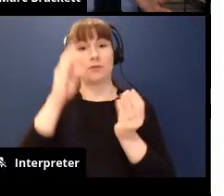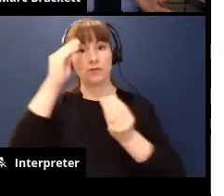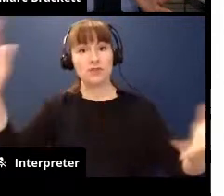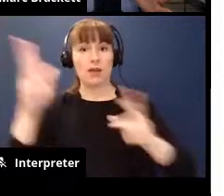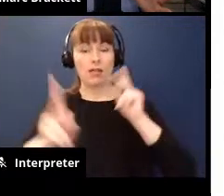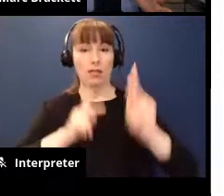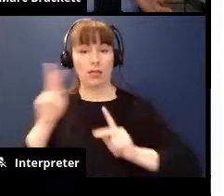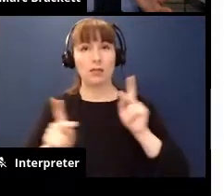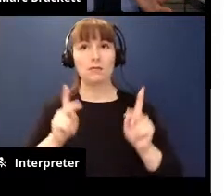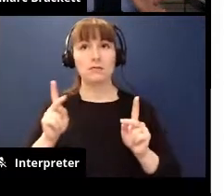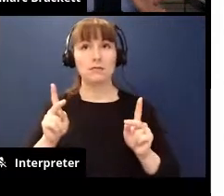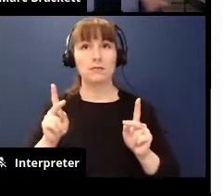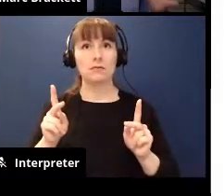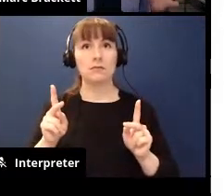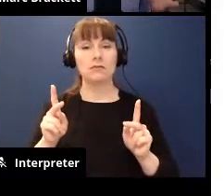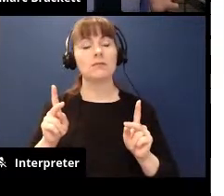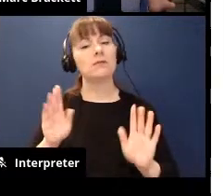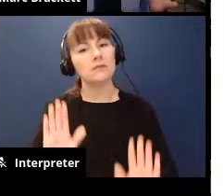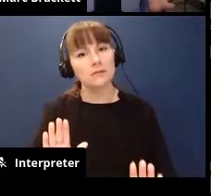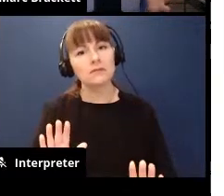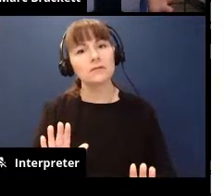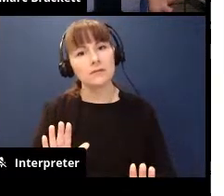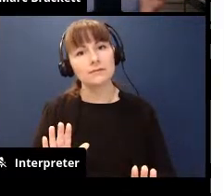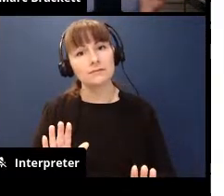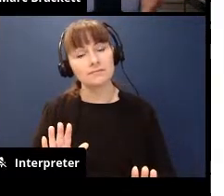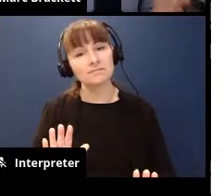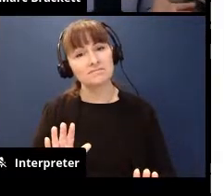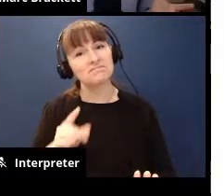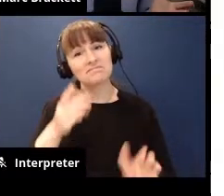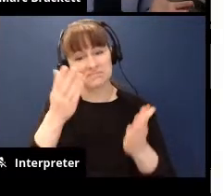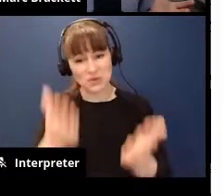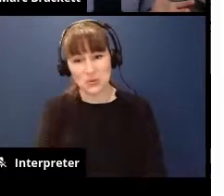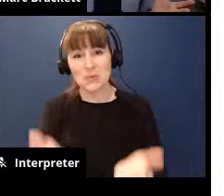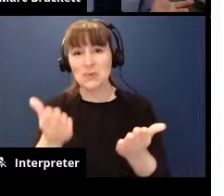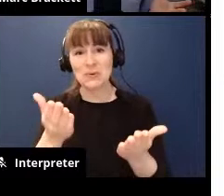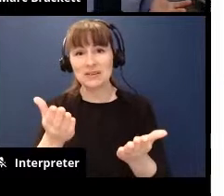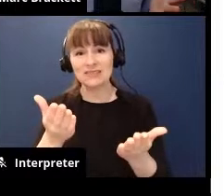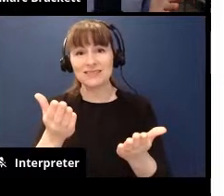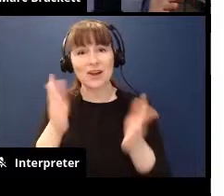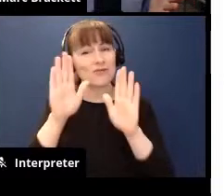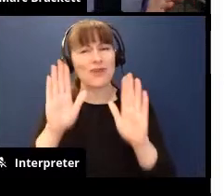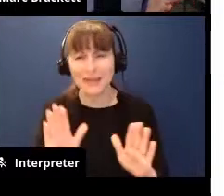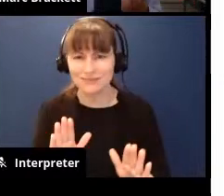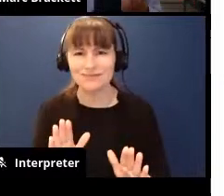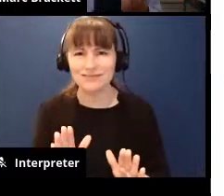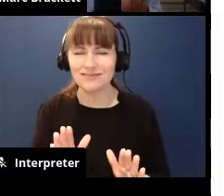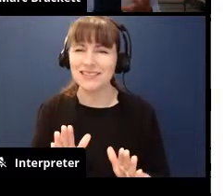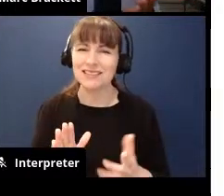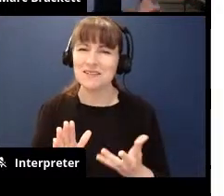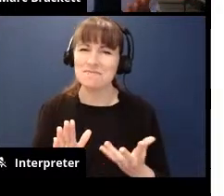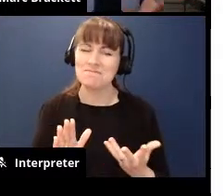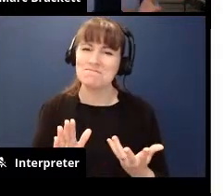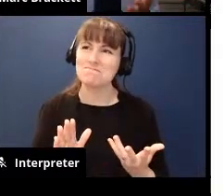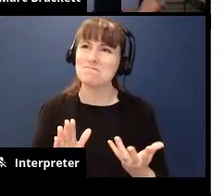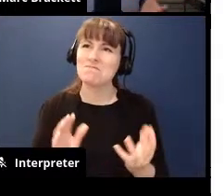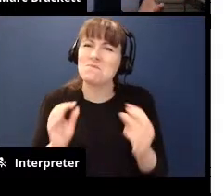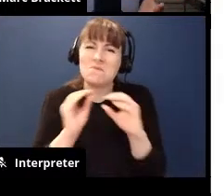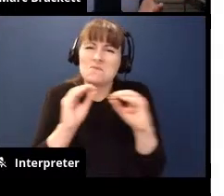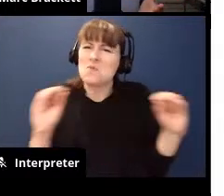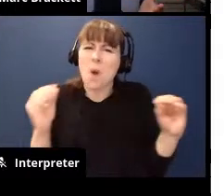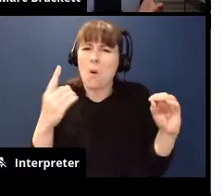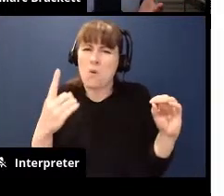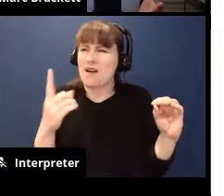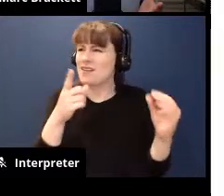is that you're you're not you're you're great just who you are like there's no like no one has the right